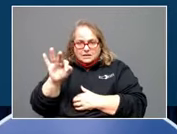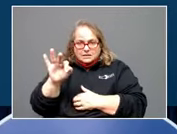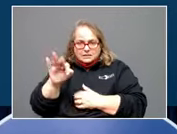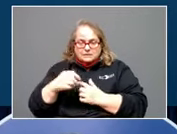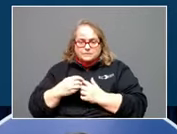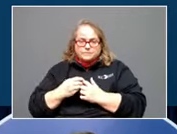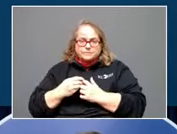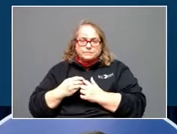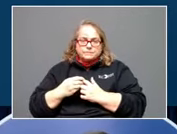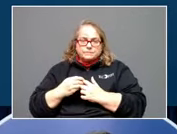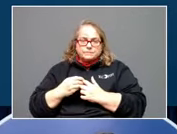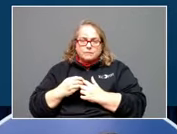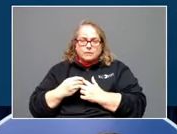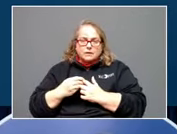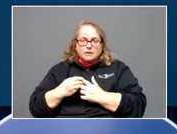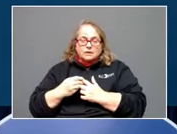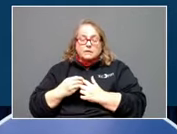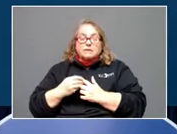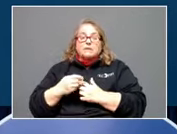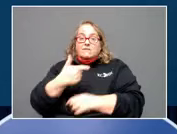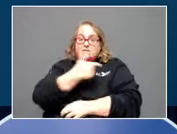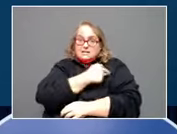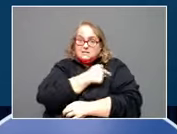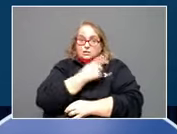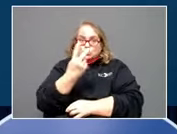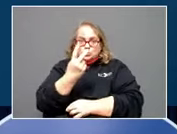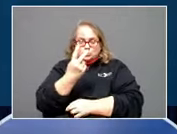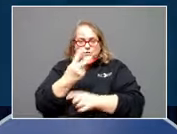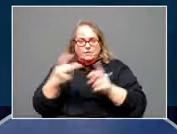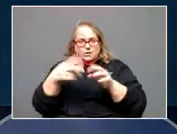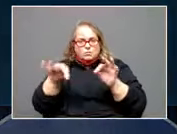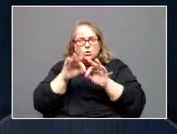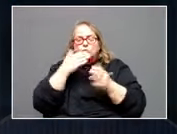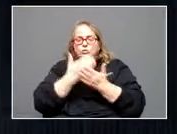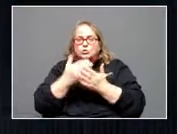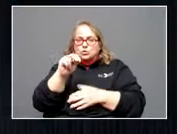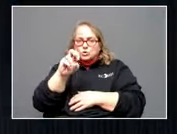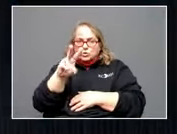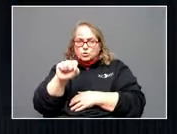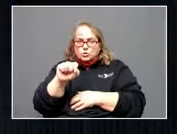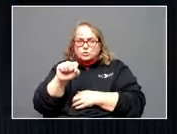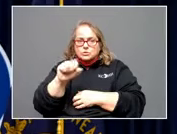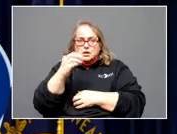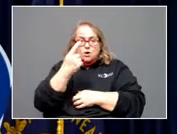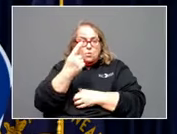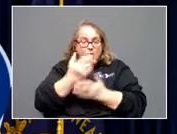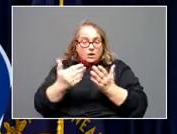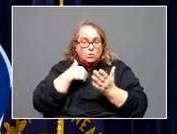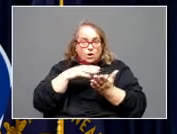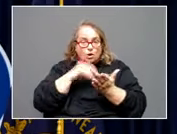Vaccines, two pieces of good news. And one thing we learned from the federal government.